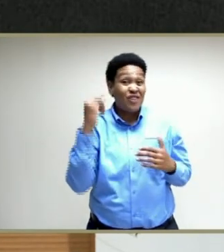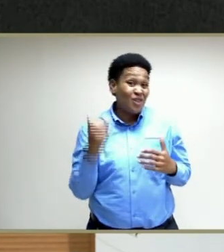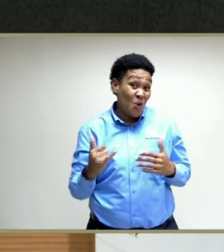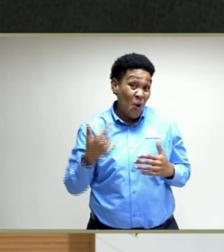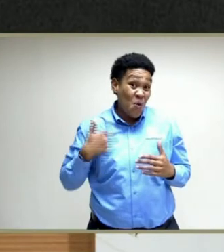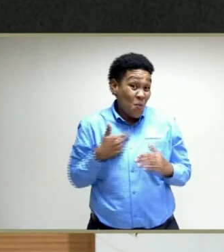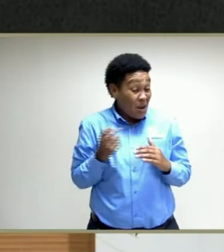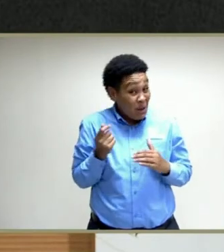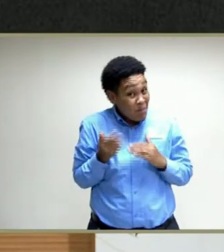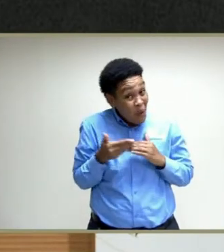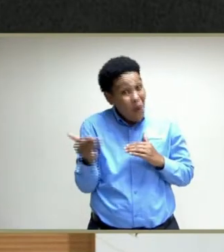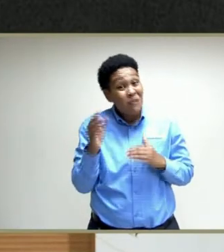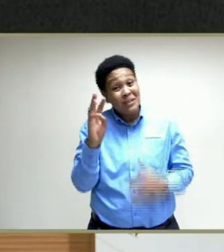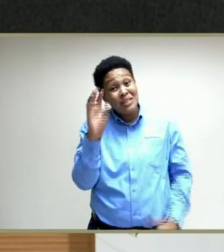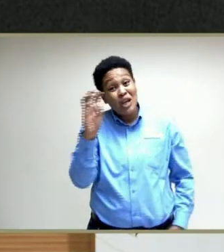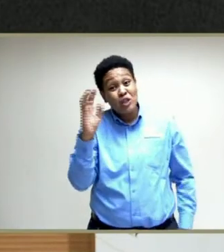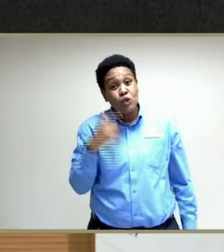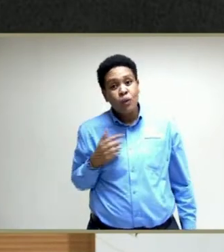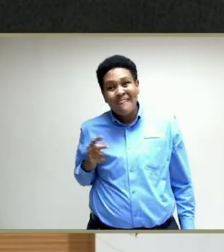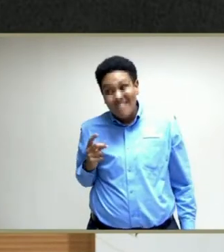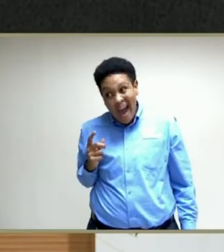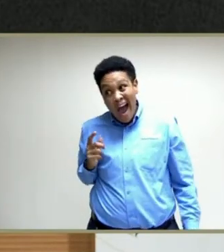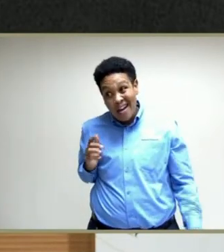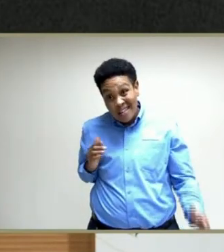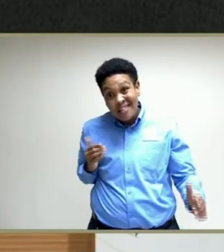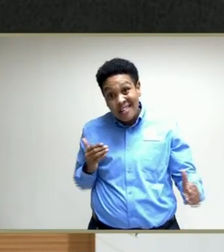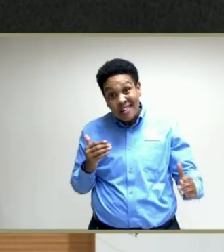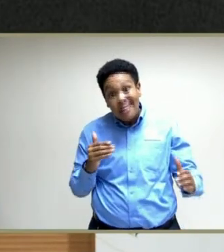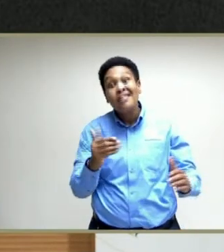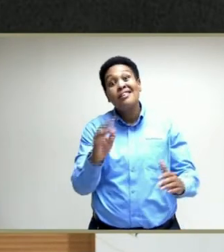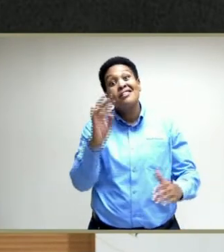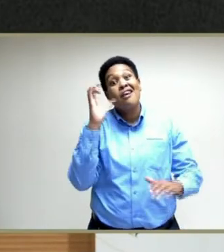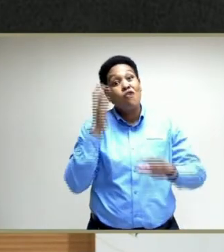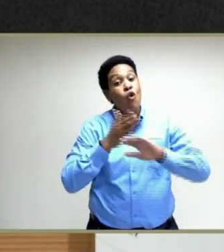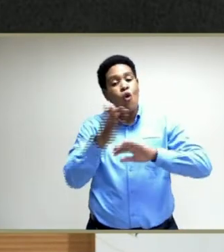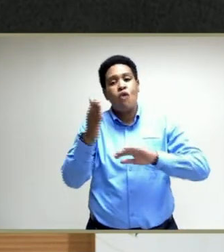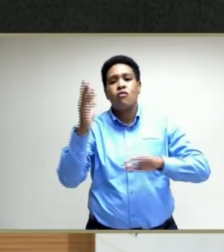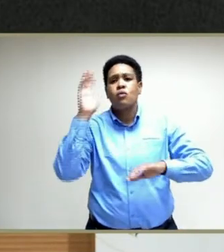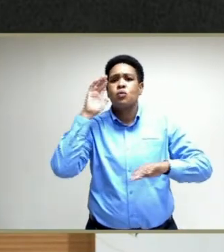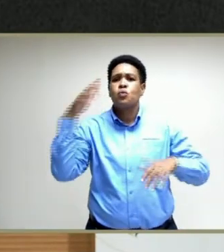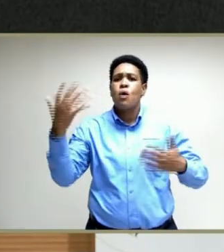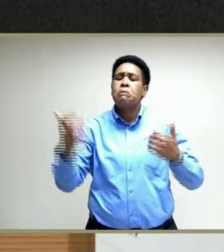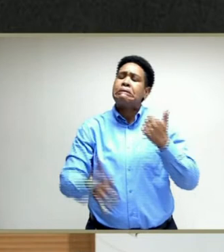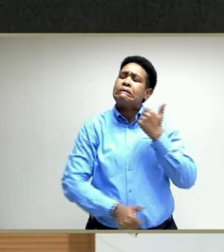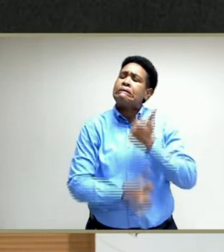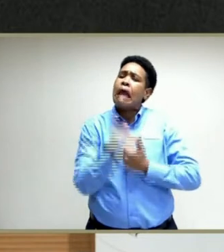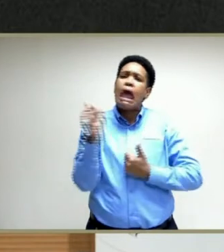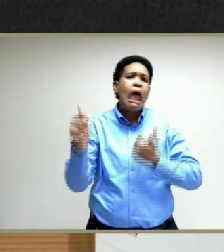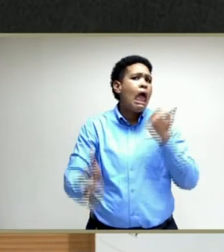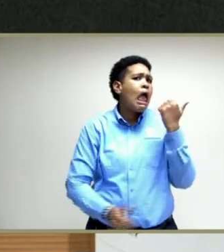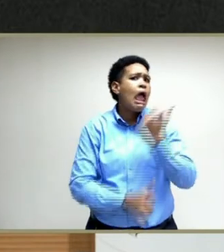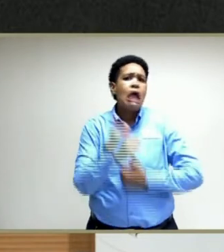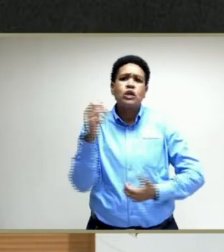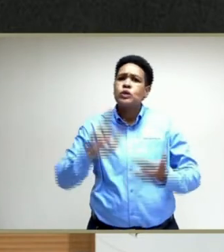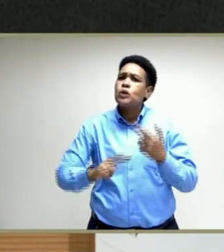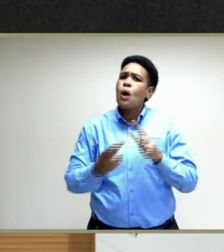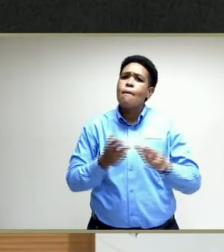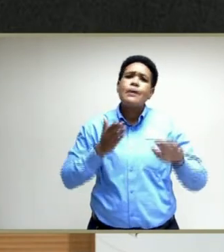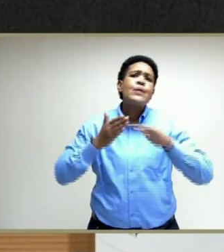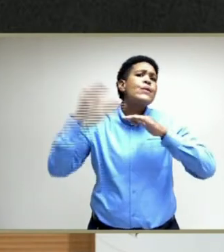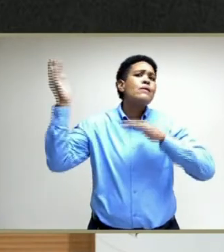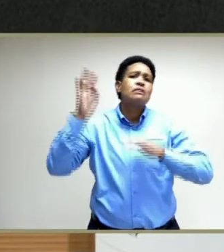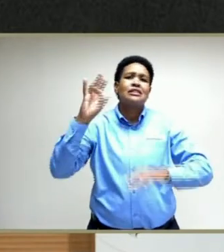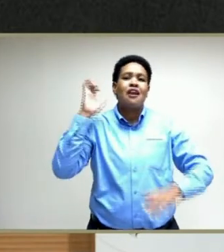over 600. So we're fast approaching that peak, which would put us in a very dangerous zone in terms of the